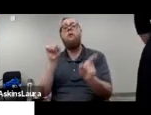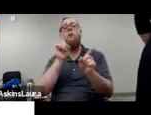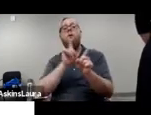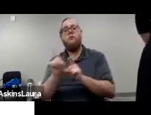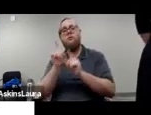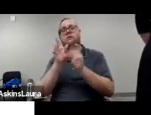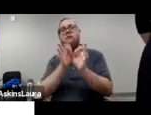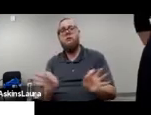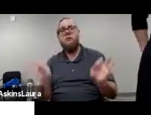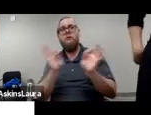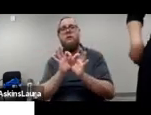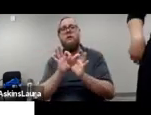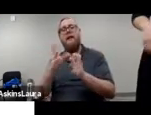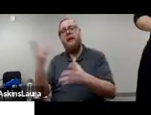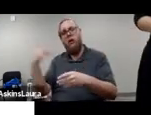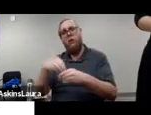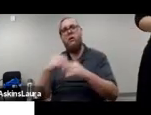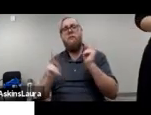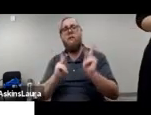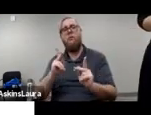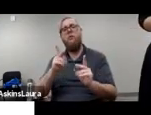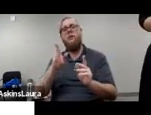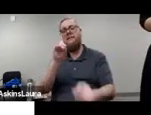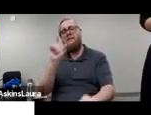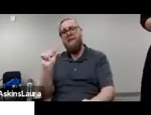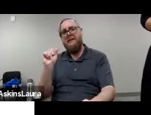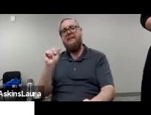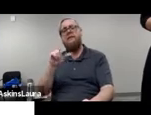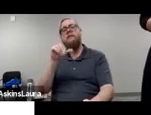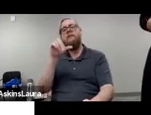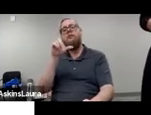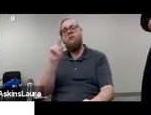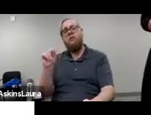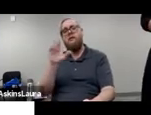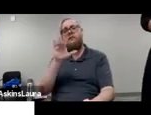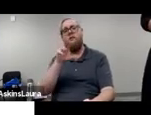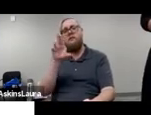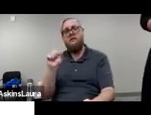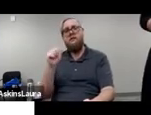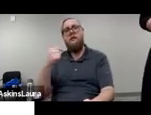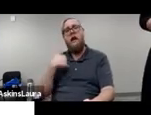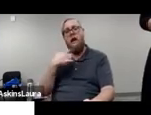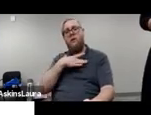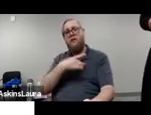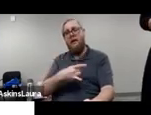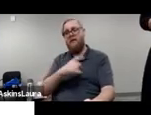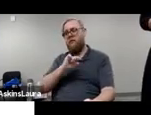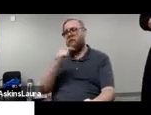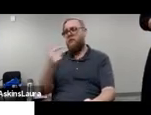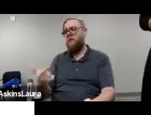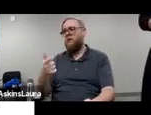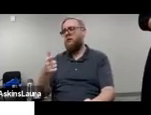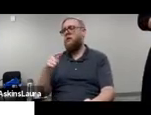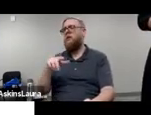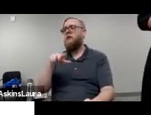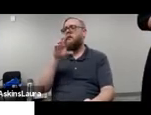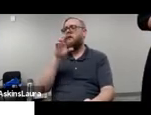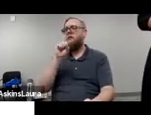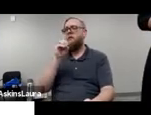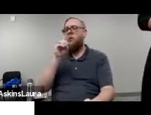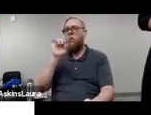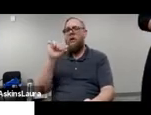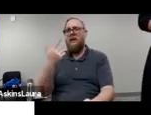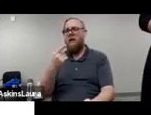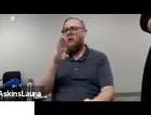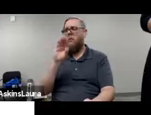critical importance of concluding people with disabilities in the Census 2020. So I'd like to turn it over to Ms. So Wingbong, who has led the